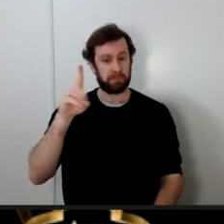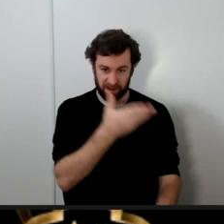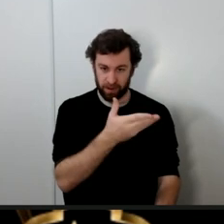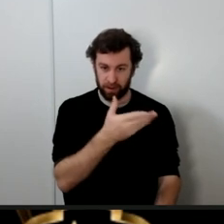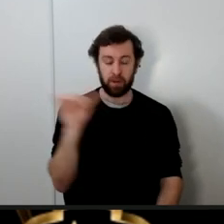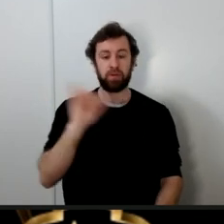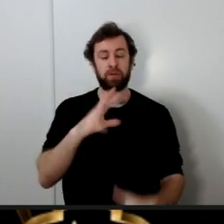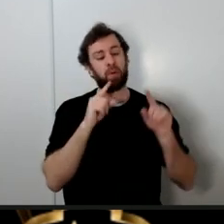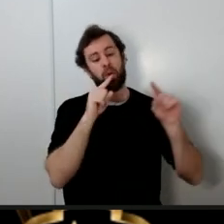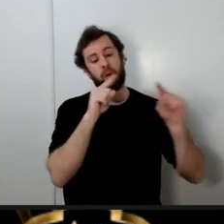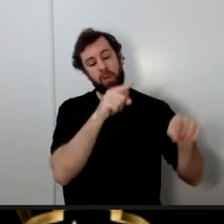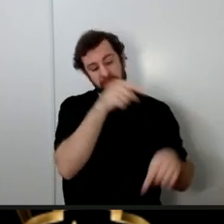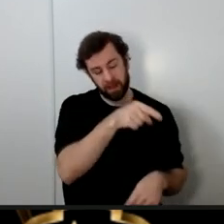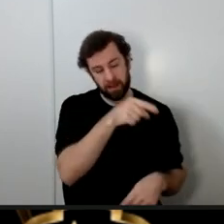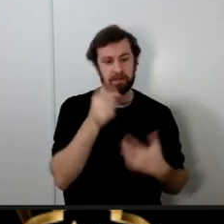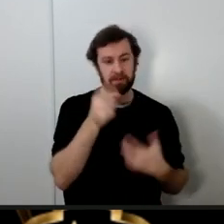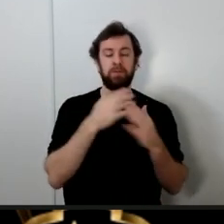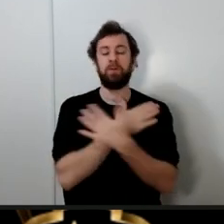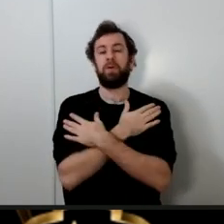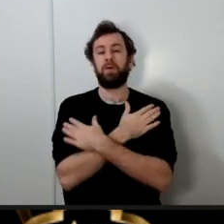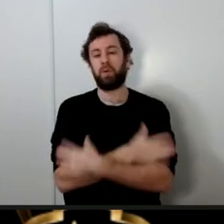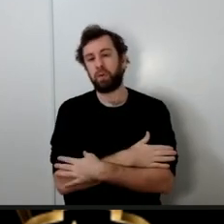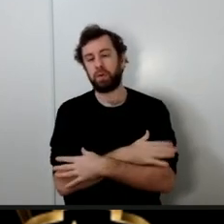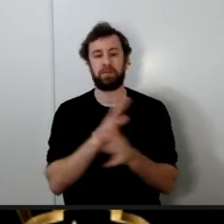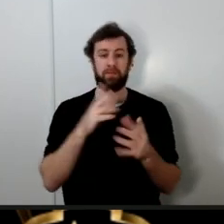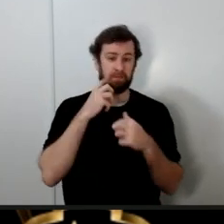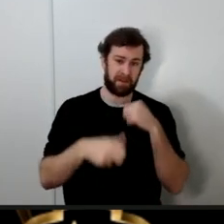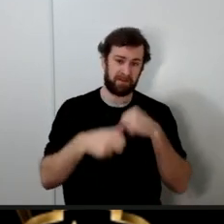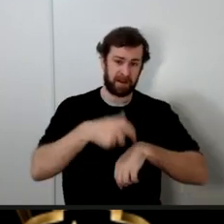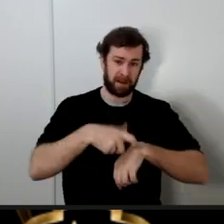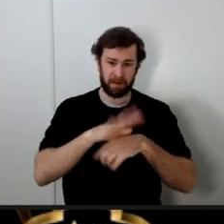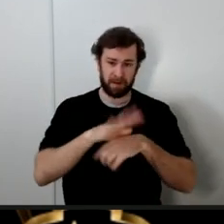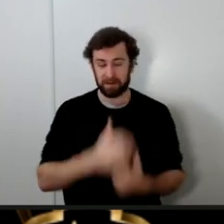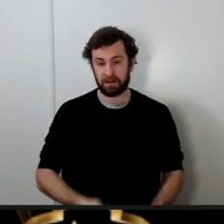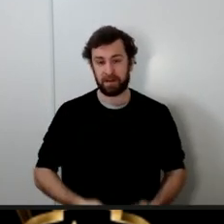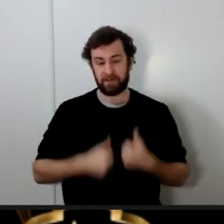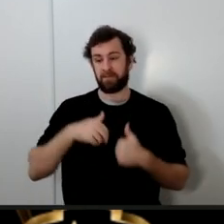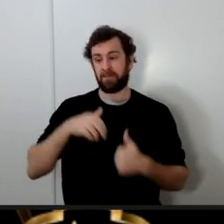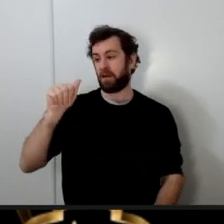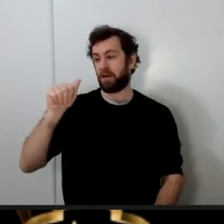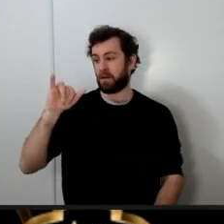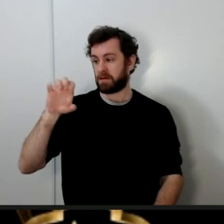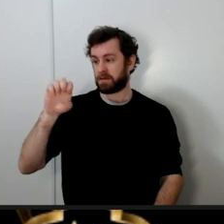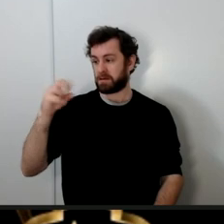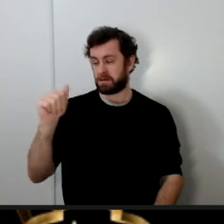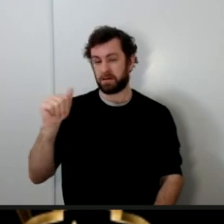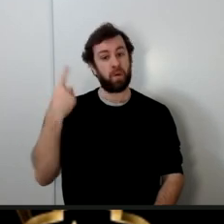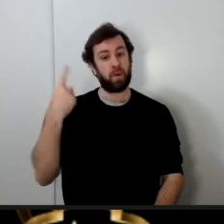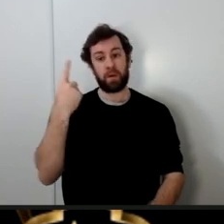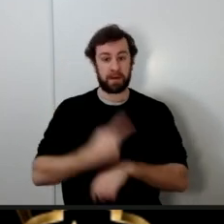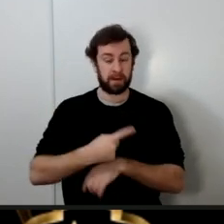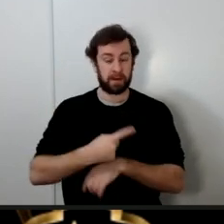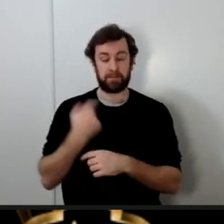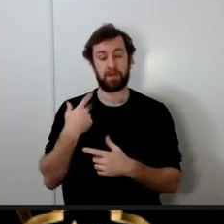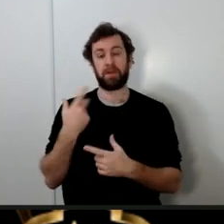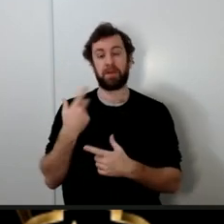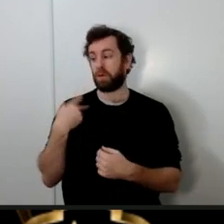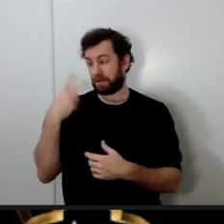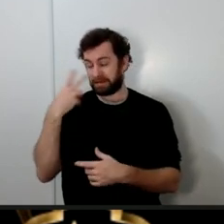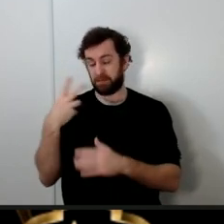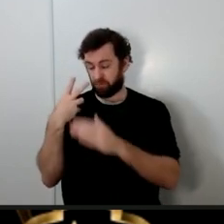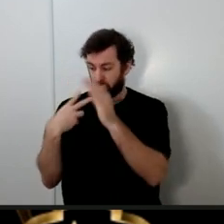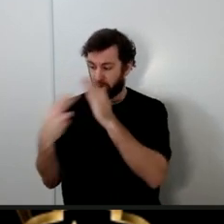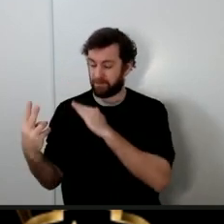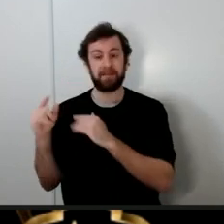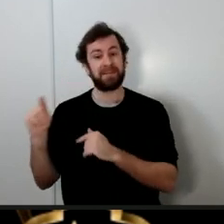relax from the difficulties of life in fact Aisha narrates in one hadith she says one day I saw the Prophet he was